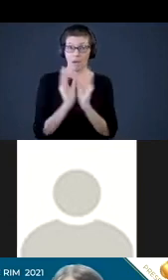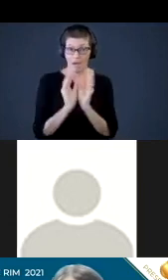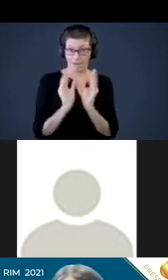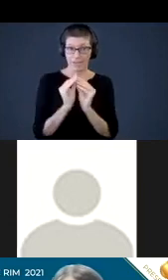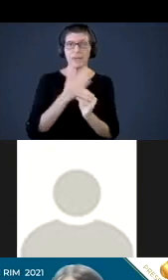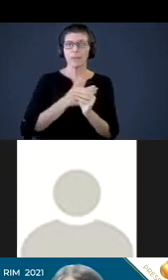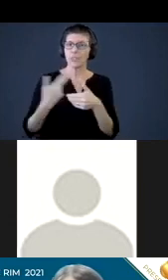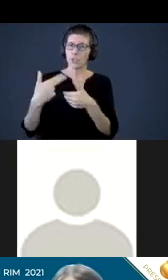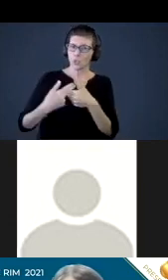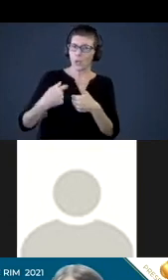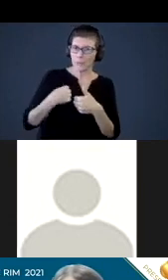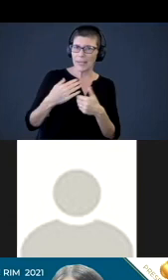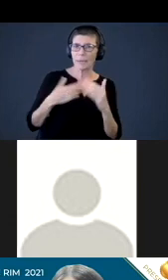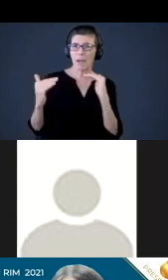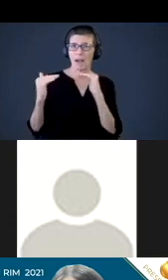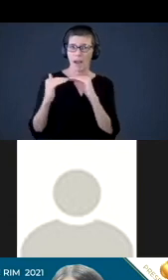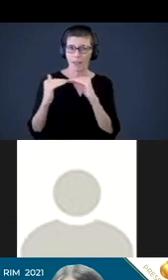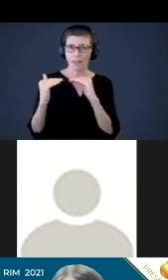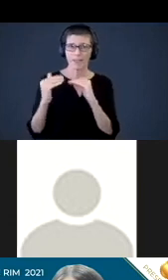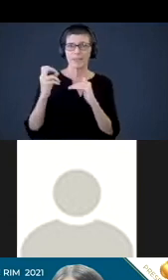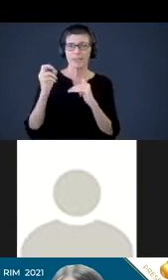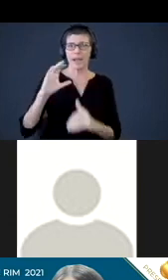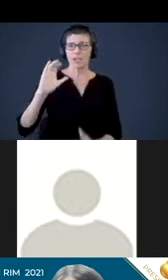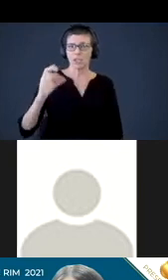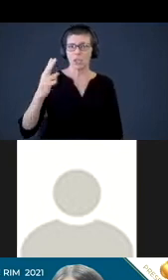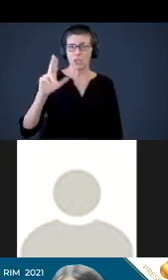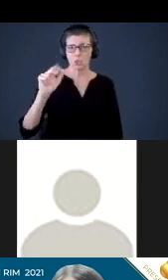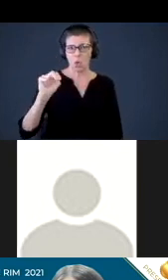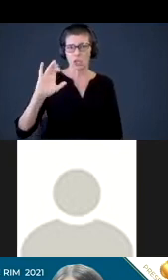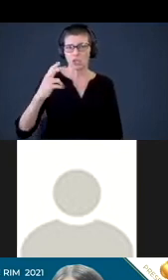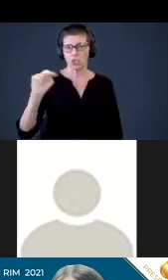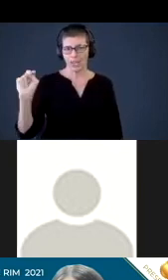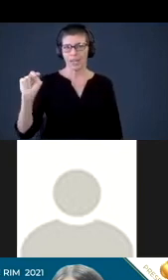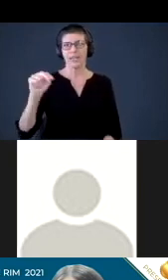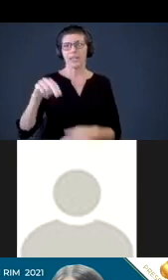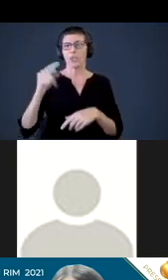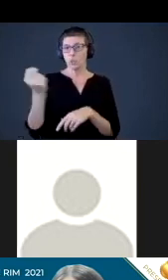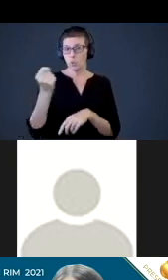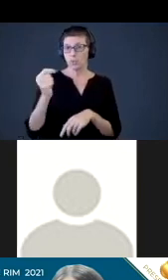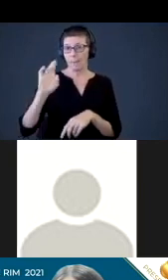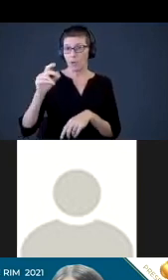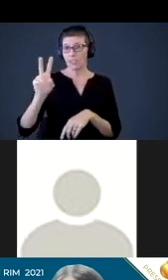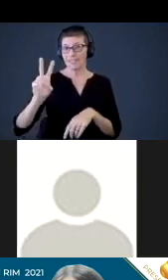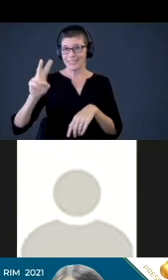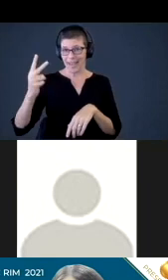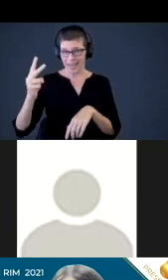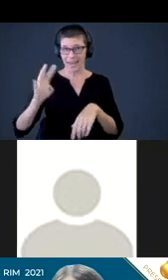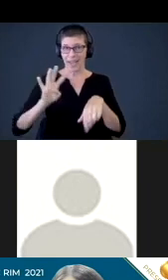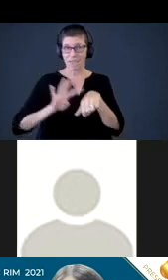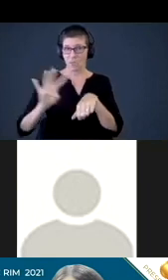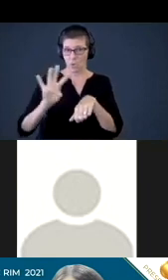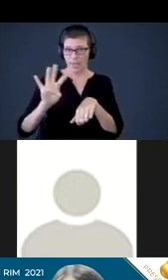join me and my colleague, Dr. Chuan Chen on Tuesday, March 2, at 4pm to find out how